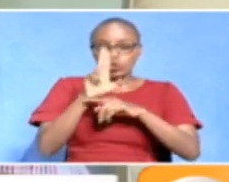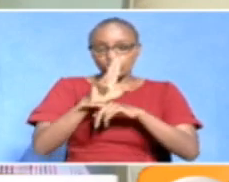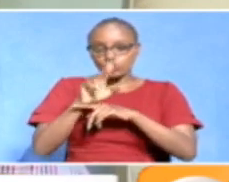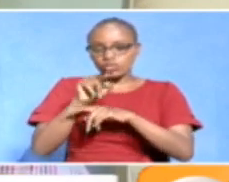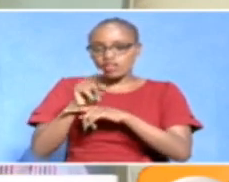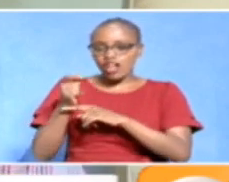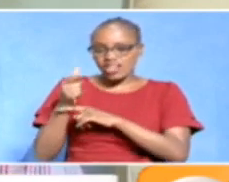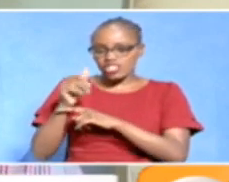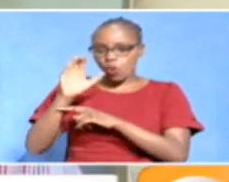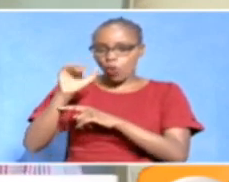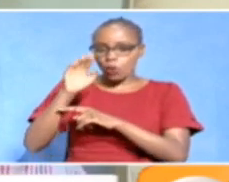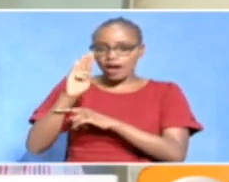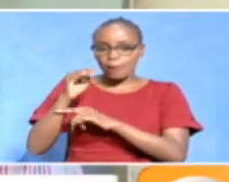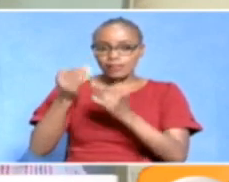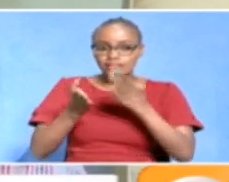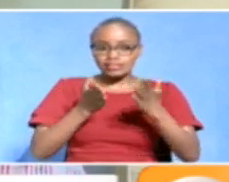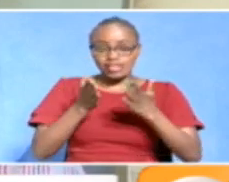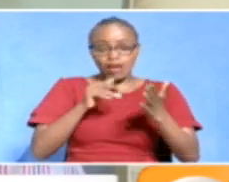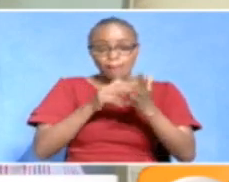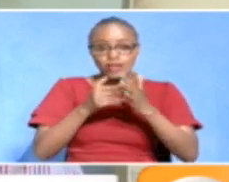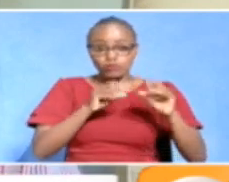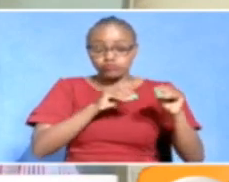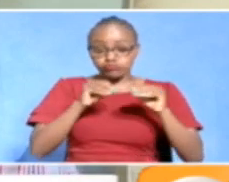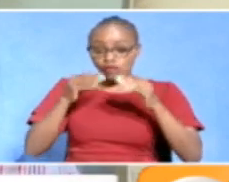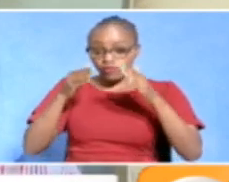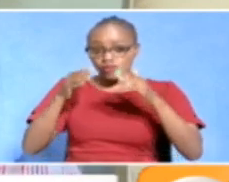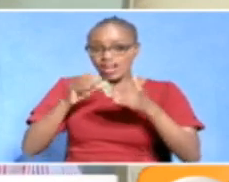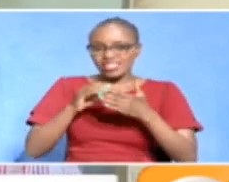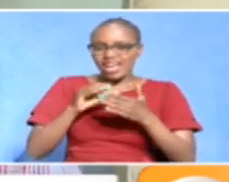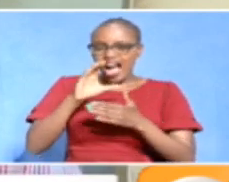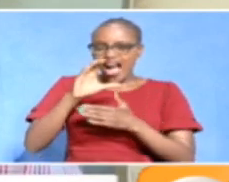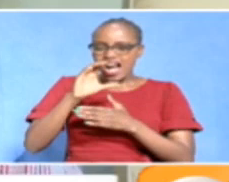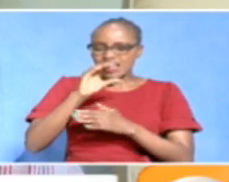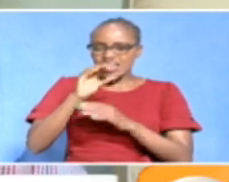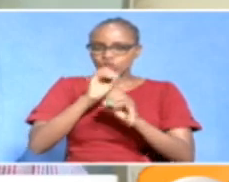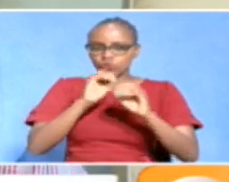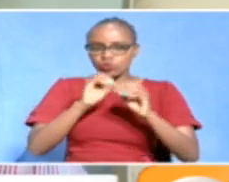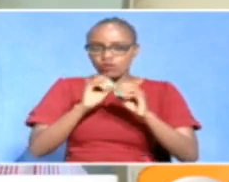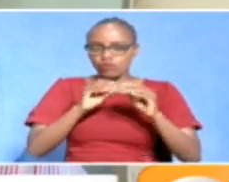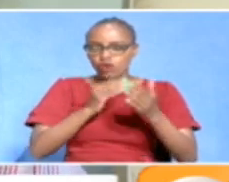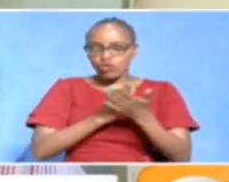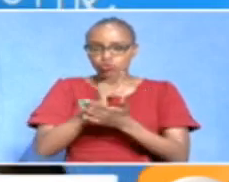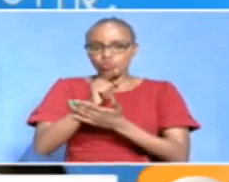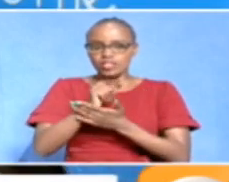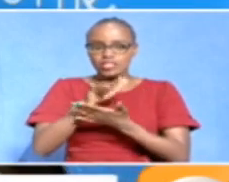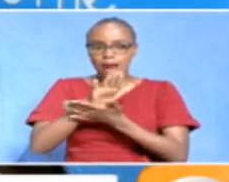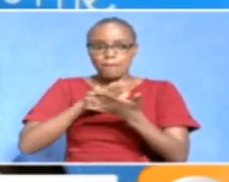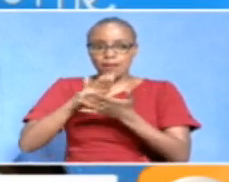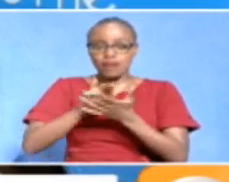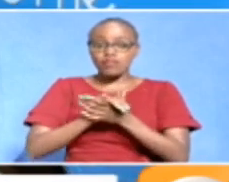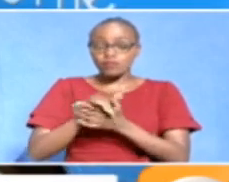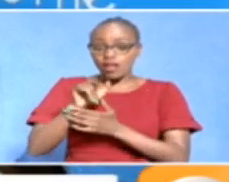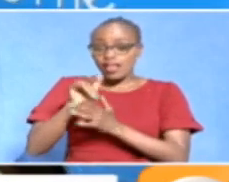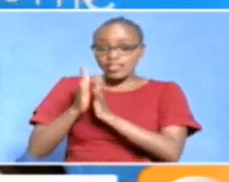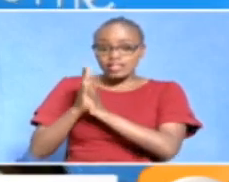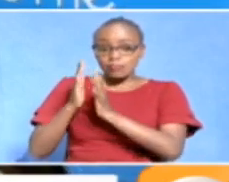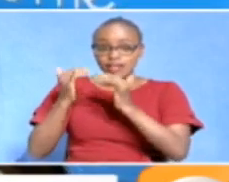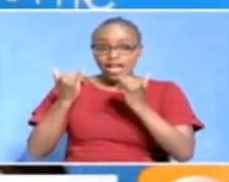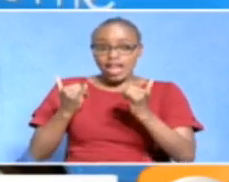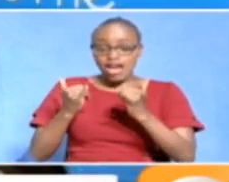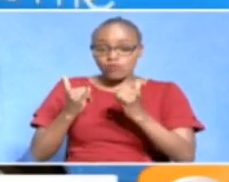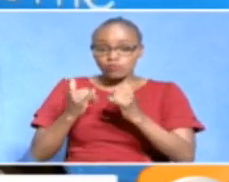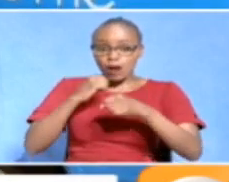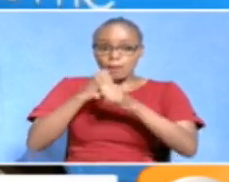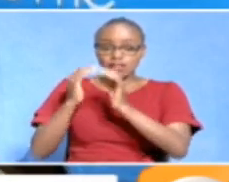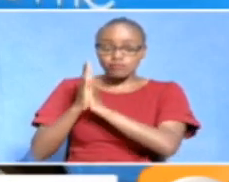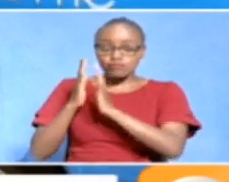Little Shuttle without actually doing that. So we are moving toward a cashless transition on a platform. The shuttle service is modeled along the